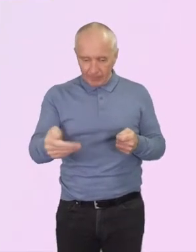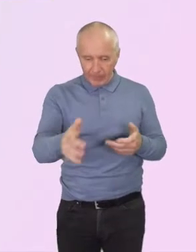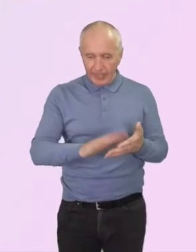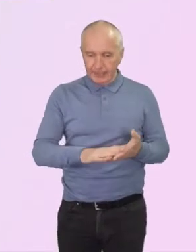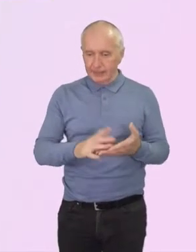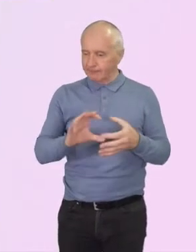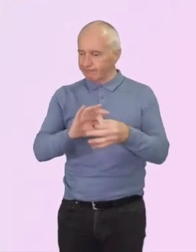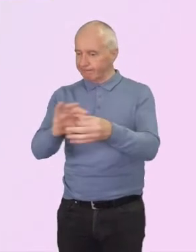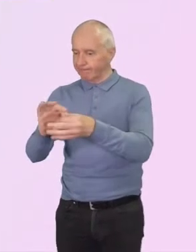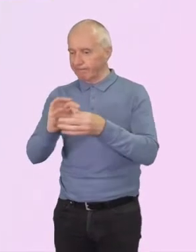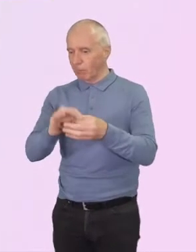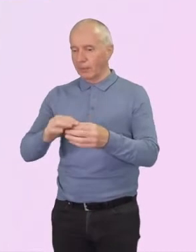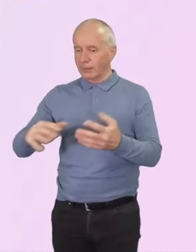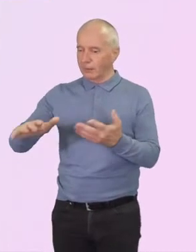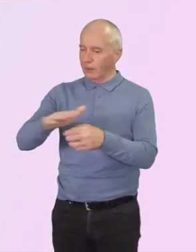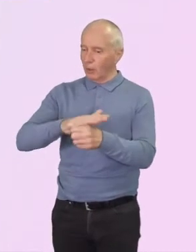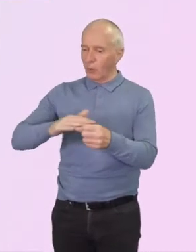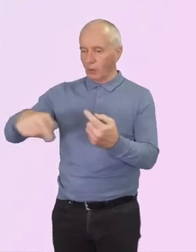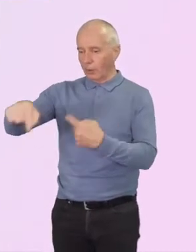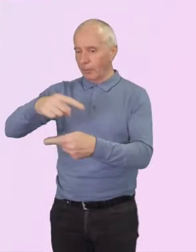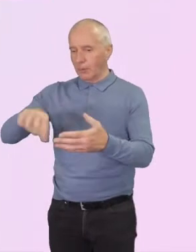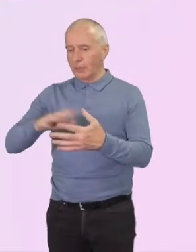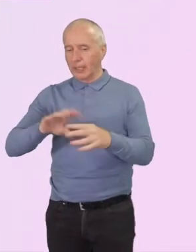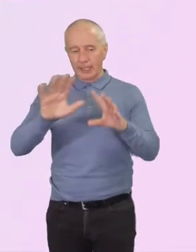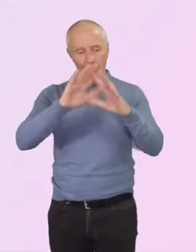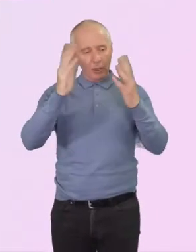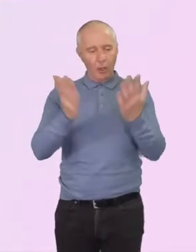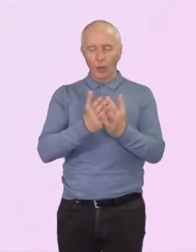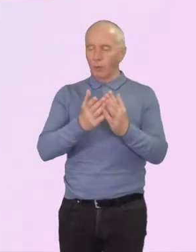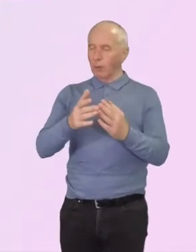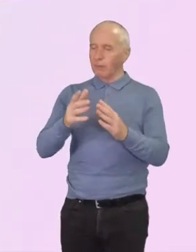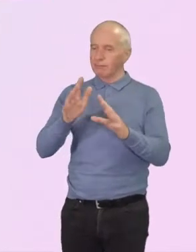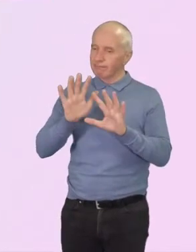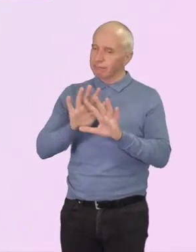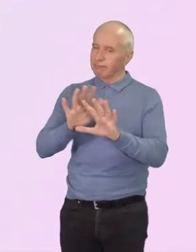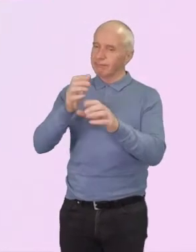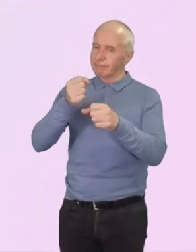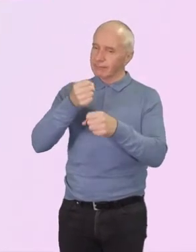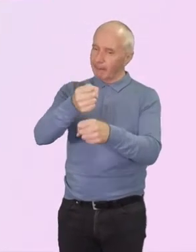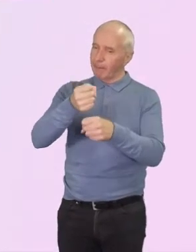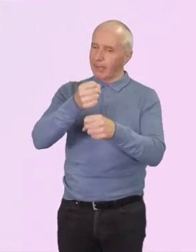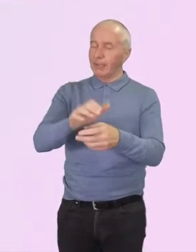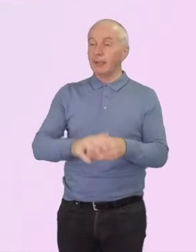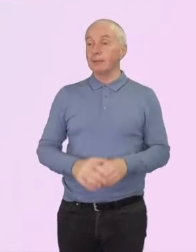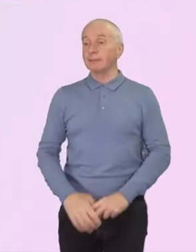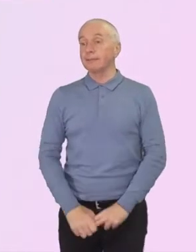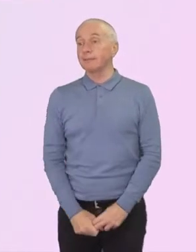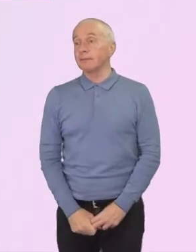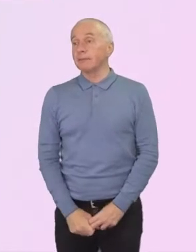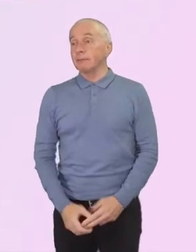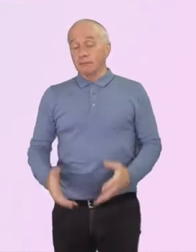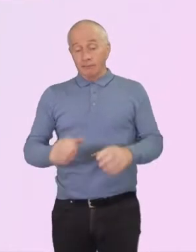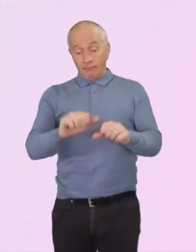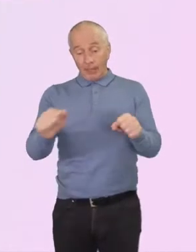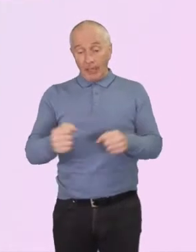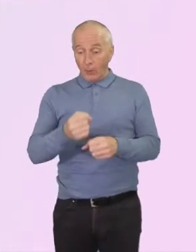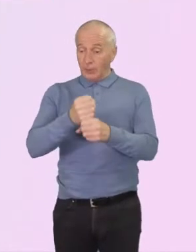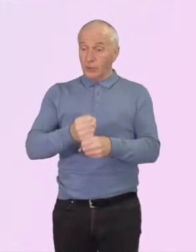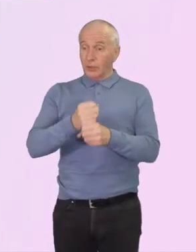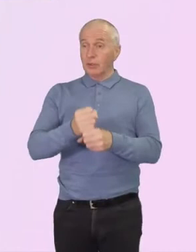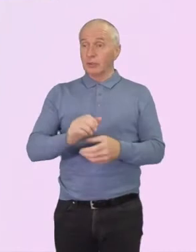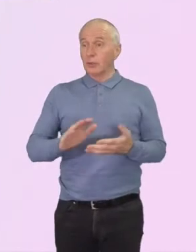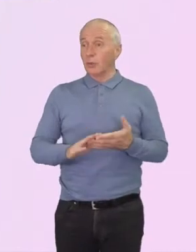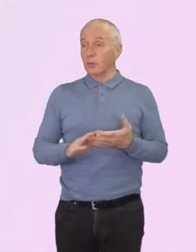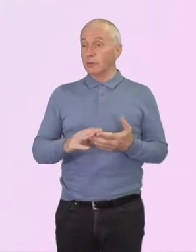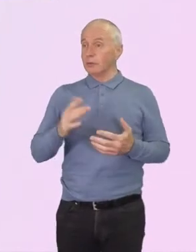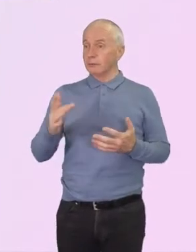campaigns and also in the personal lifestyles of the congregation members themselves. Our church is called Light of Life Baptist